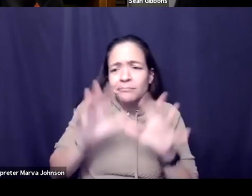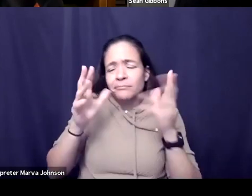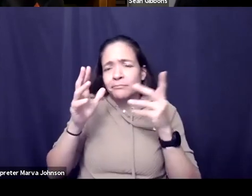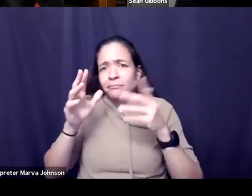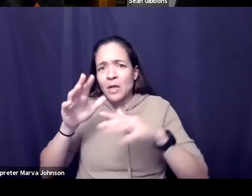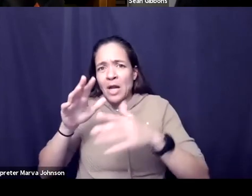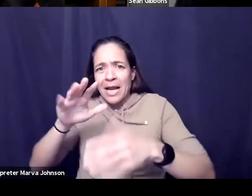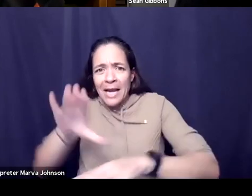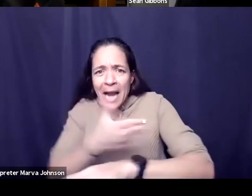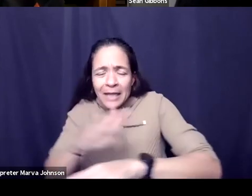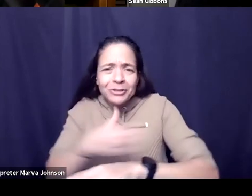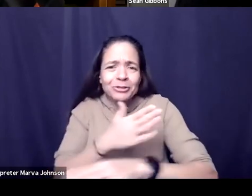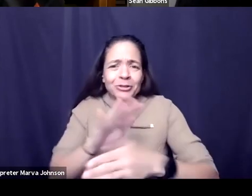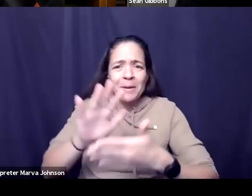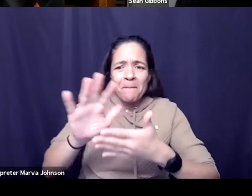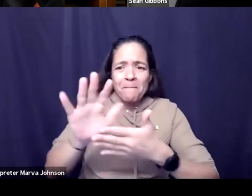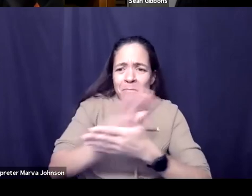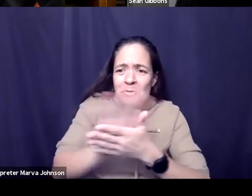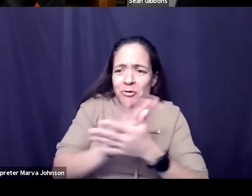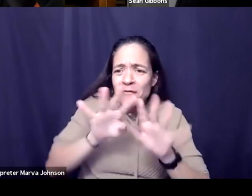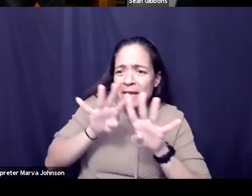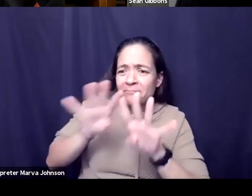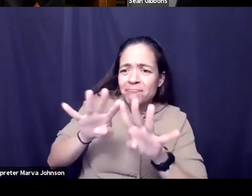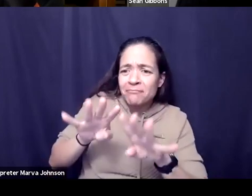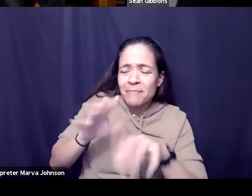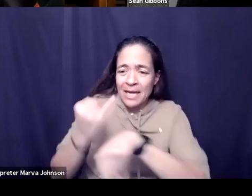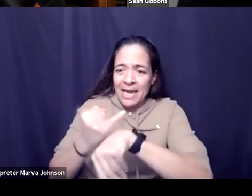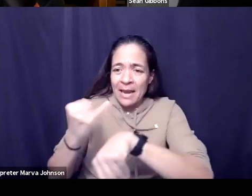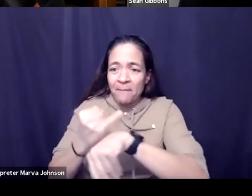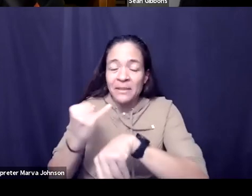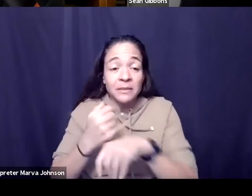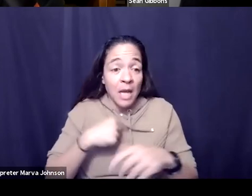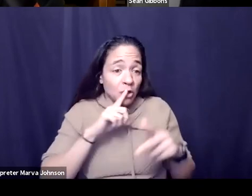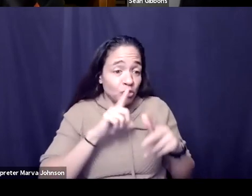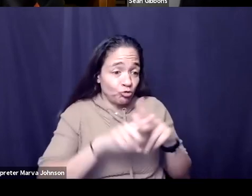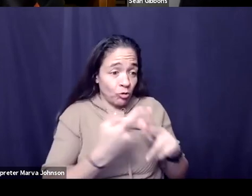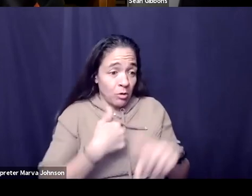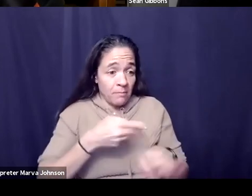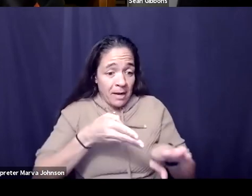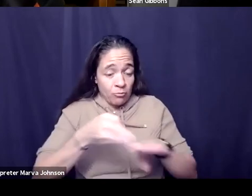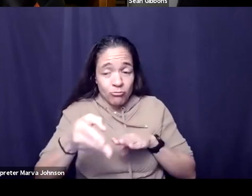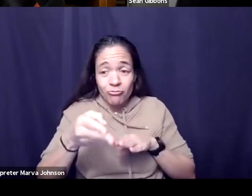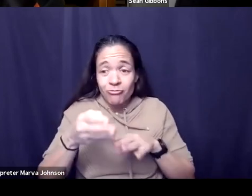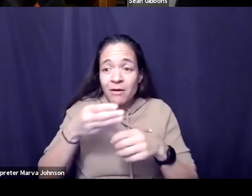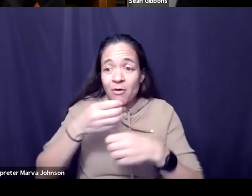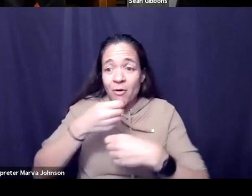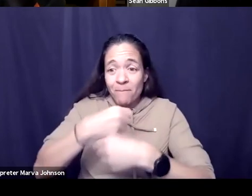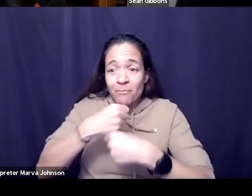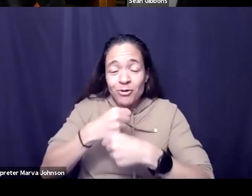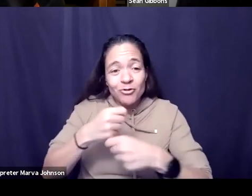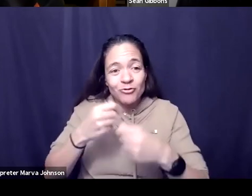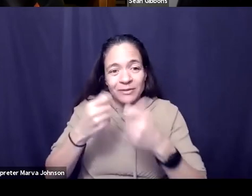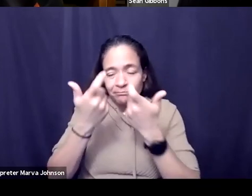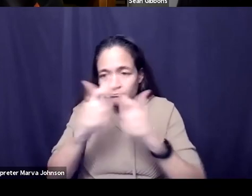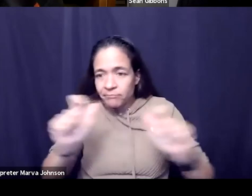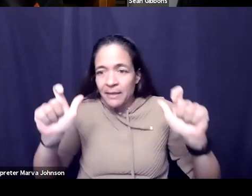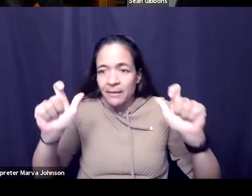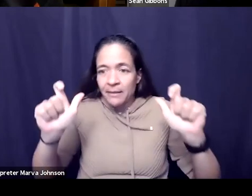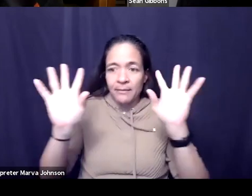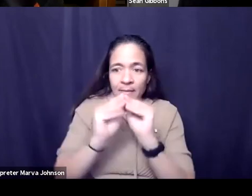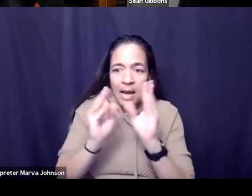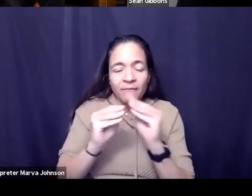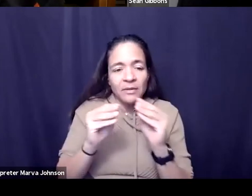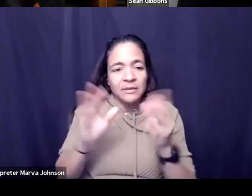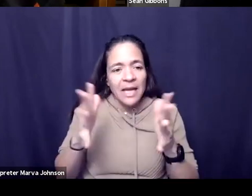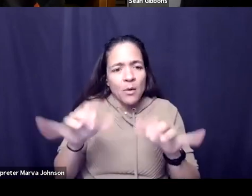to uh starting my career as producing uh producing large-scale conferences kind of like what you do with